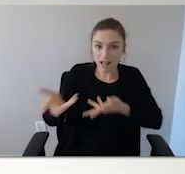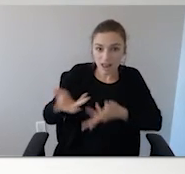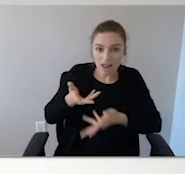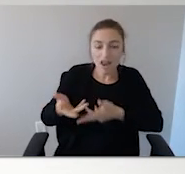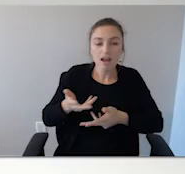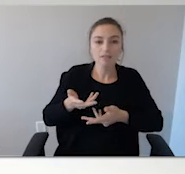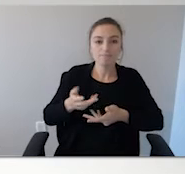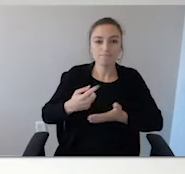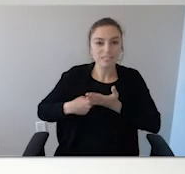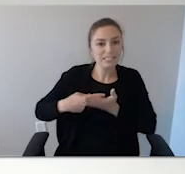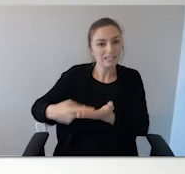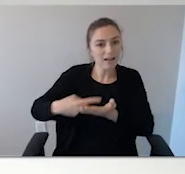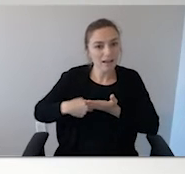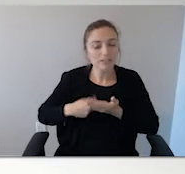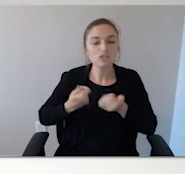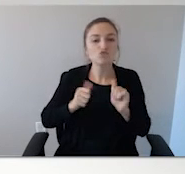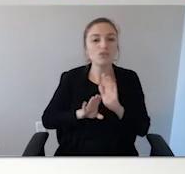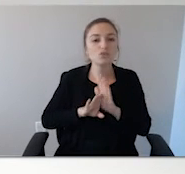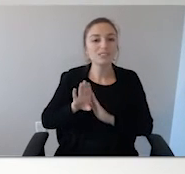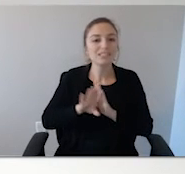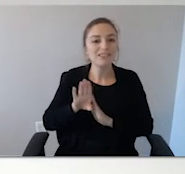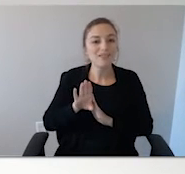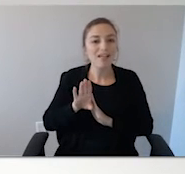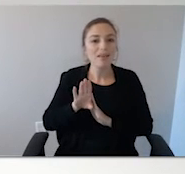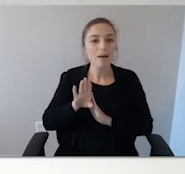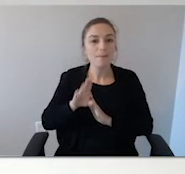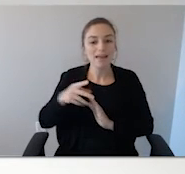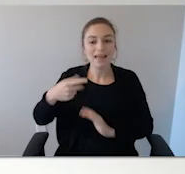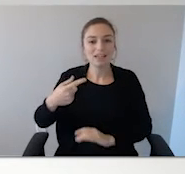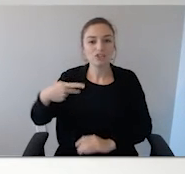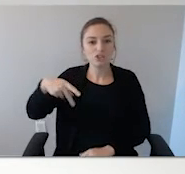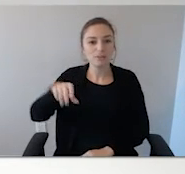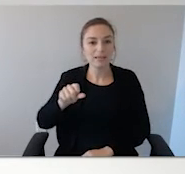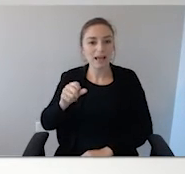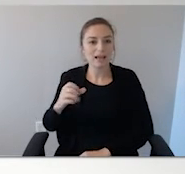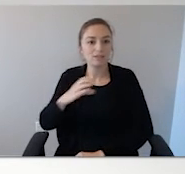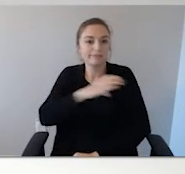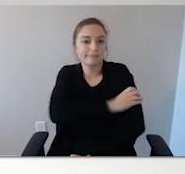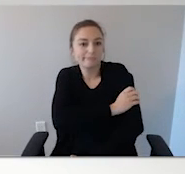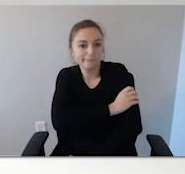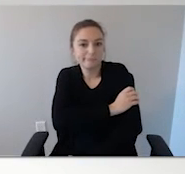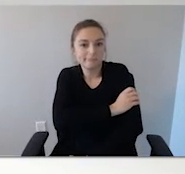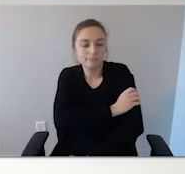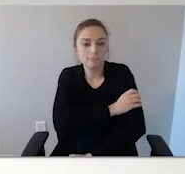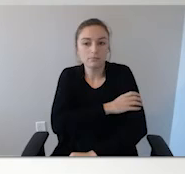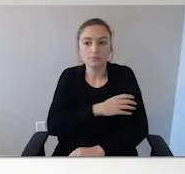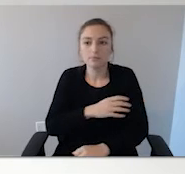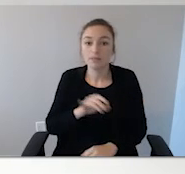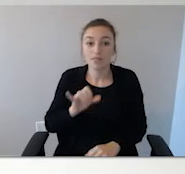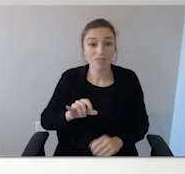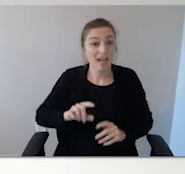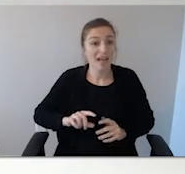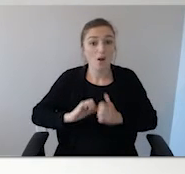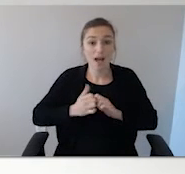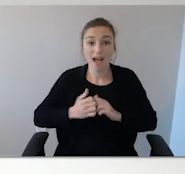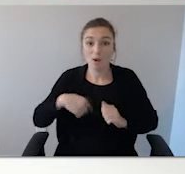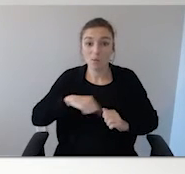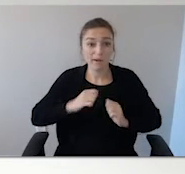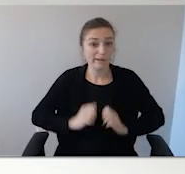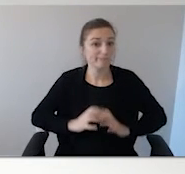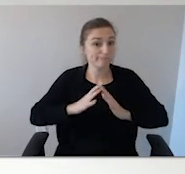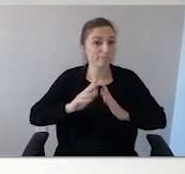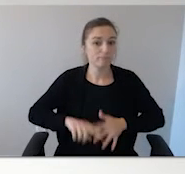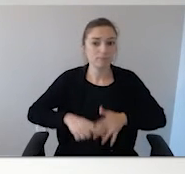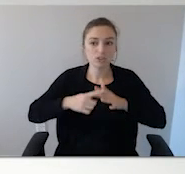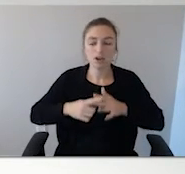me, and develop a transmitter that could be put on a person's arm. And that was the start of Project Lifesaver. Our passion,